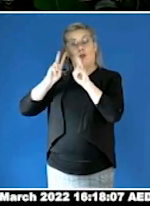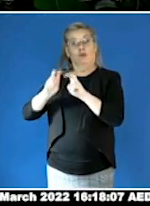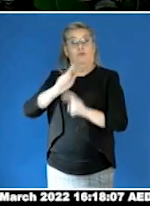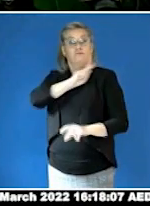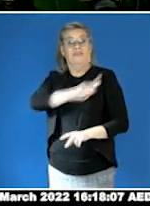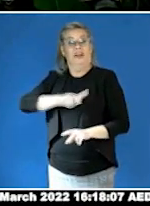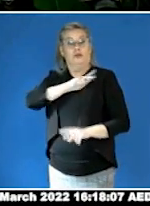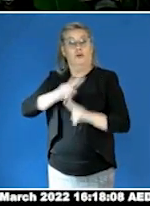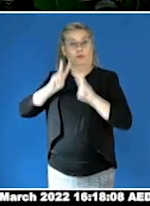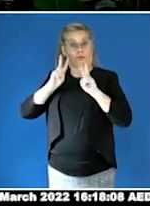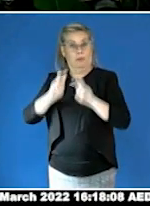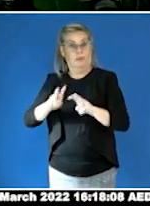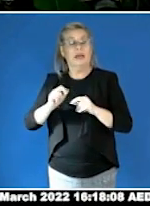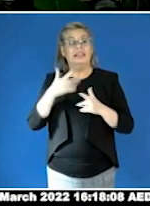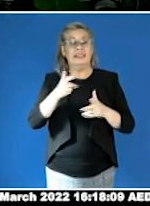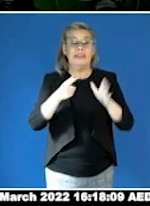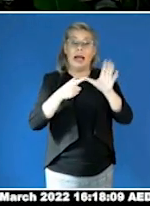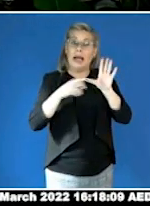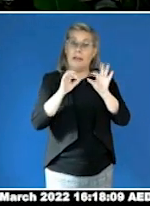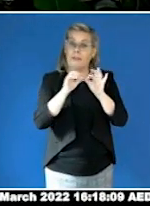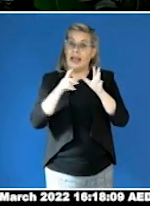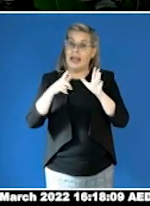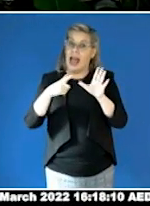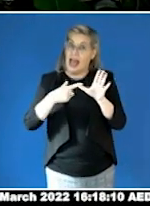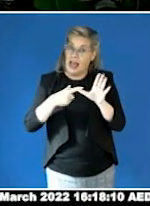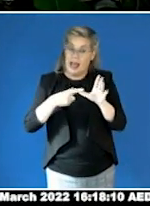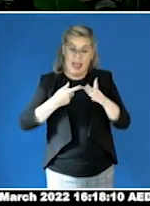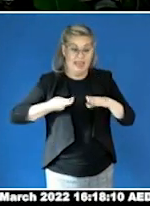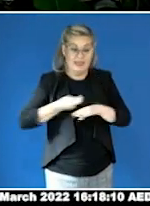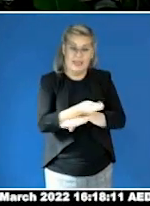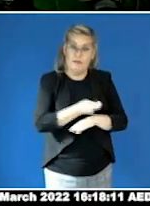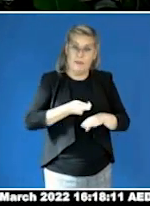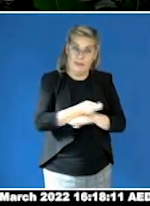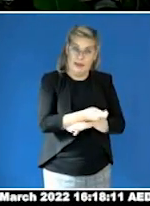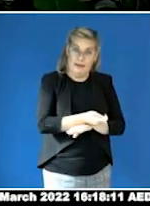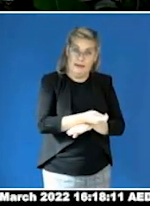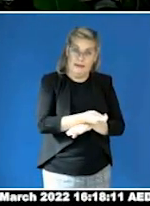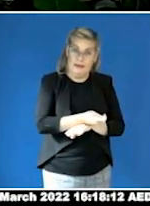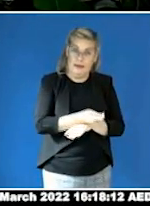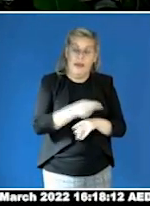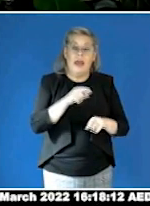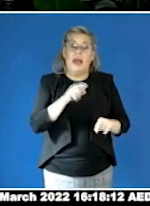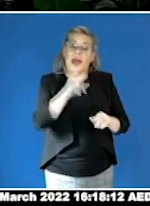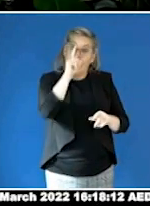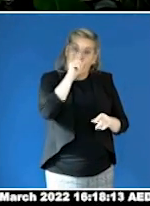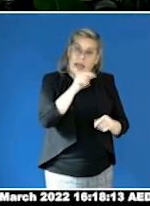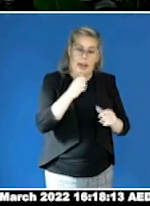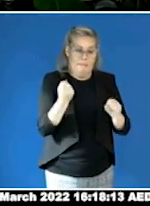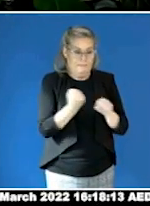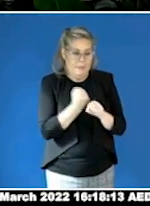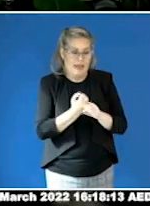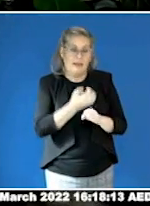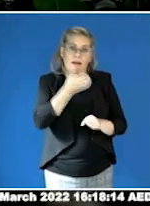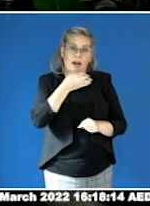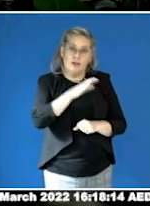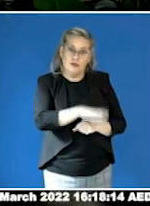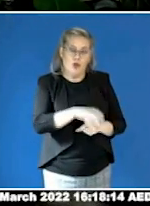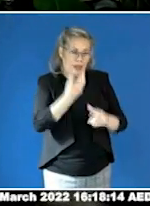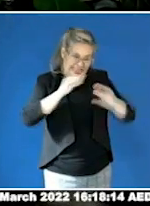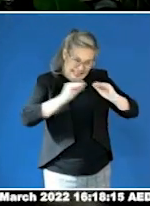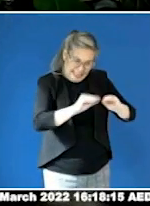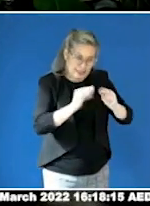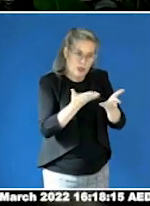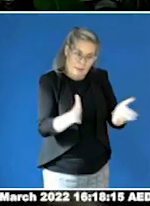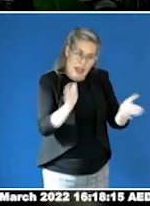relationship with them. The crucial difference between therapeutic rapport building and pairing is this during pairing,